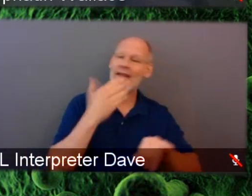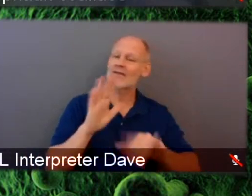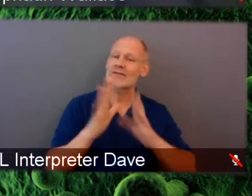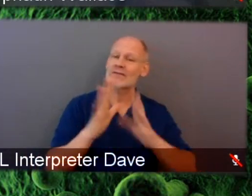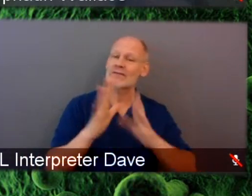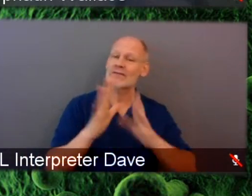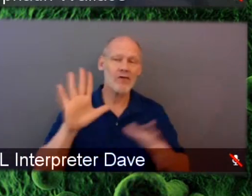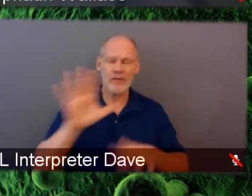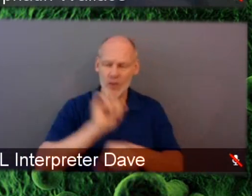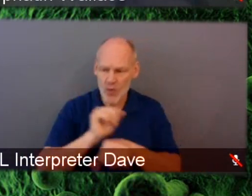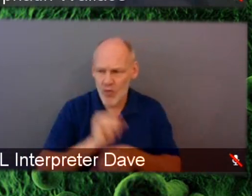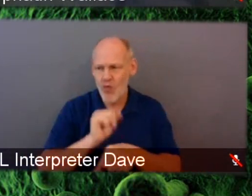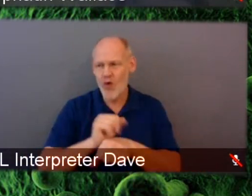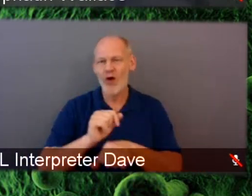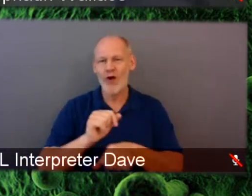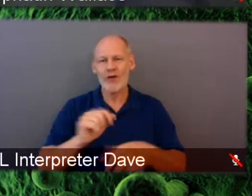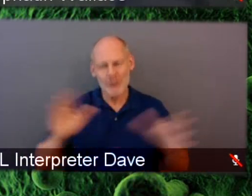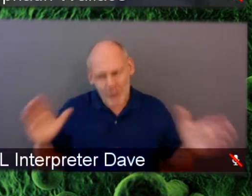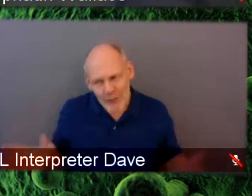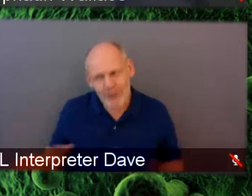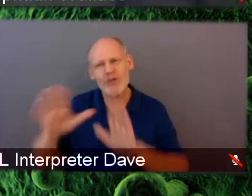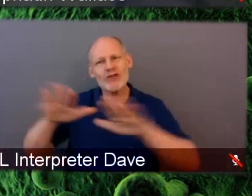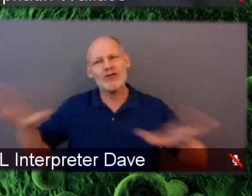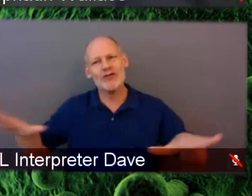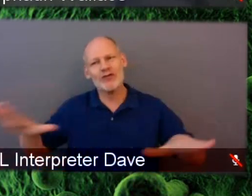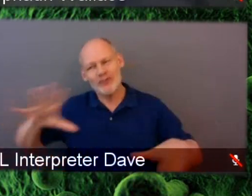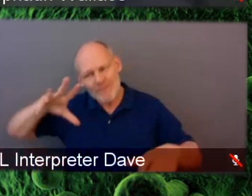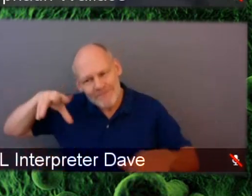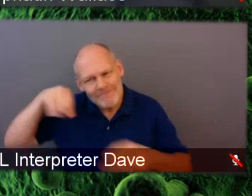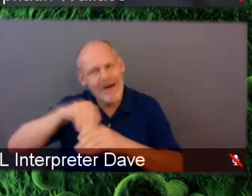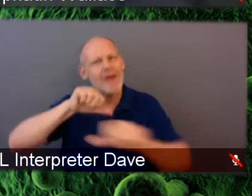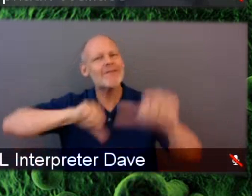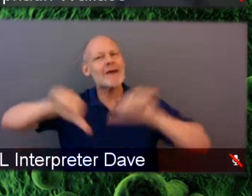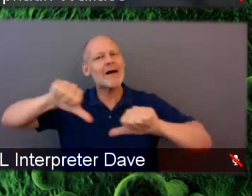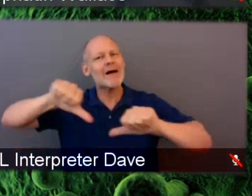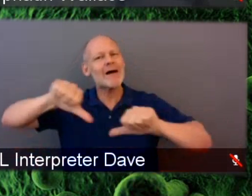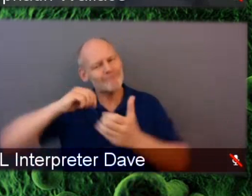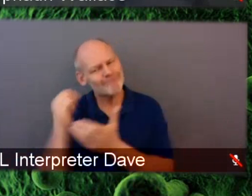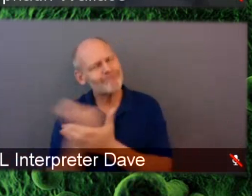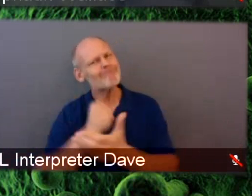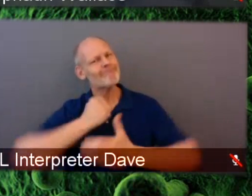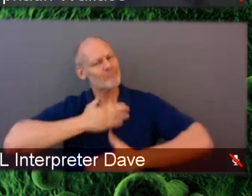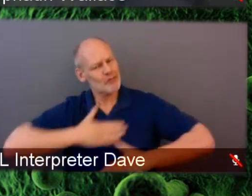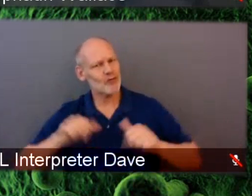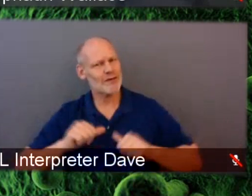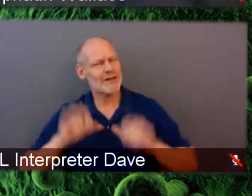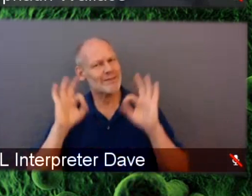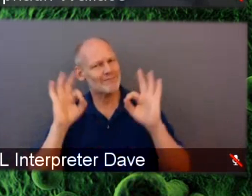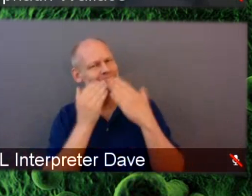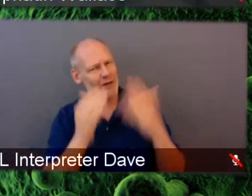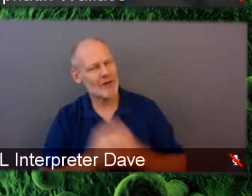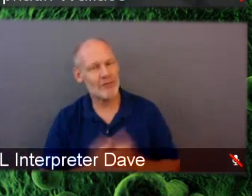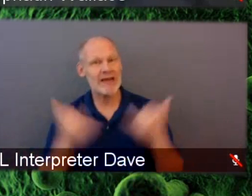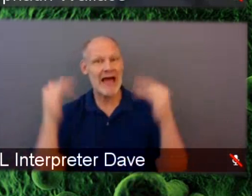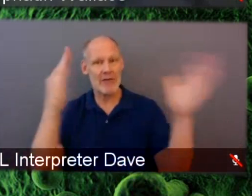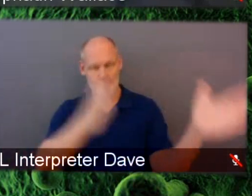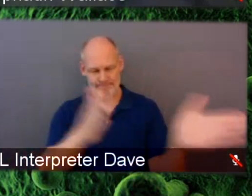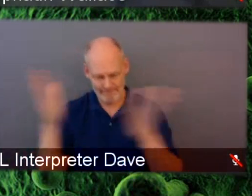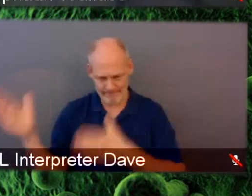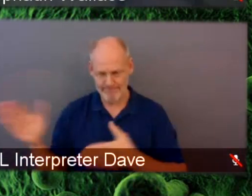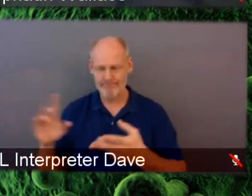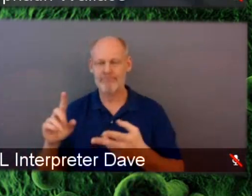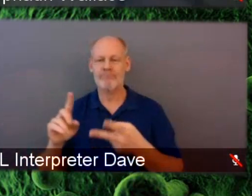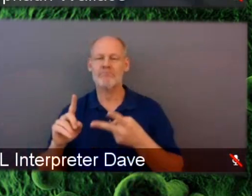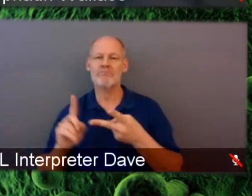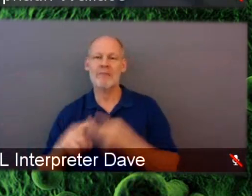especially reaching those that are underrepresented in science as well. With regard to vaccines, I have the I have the privilege of working